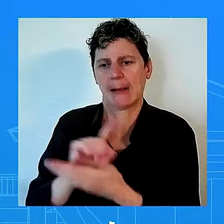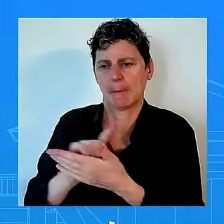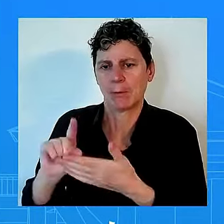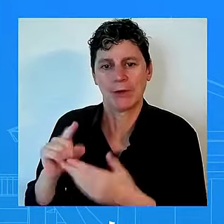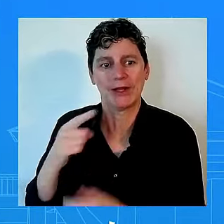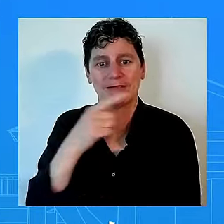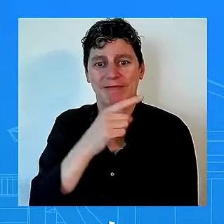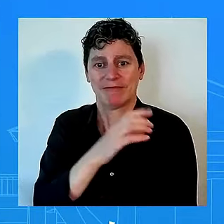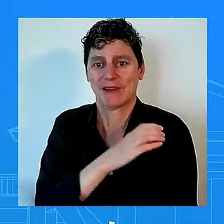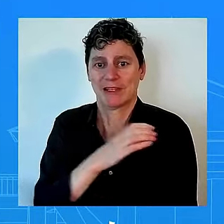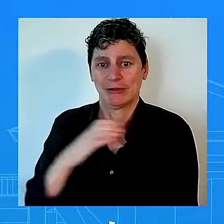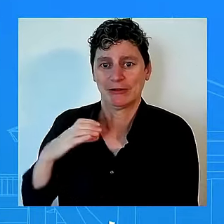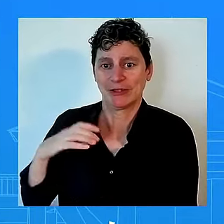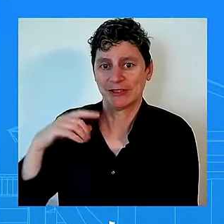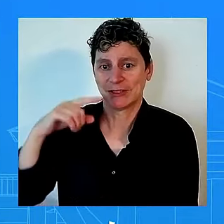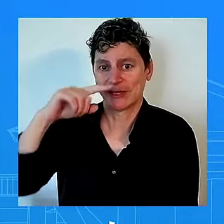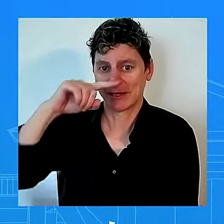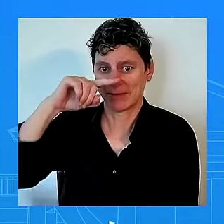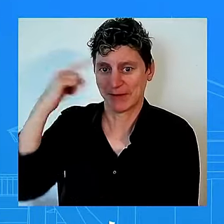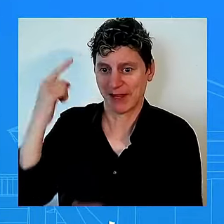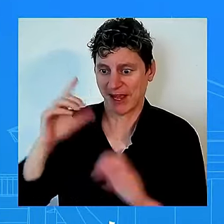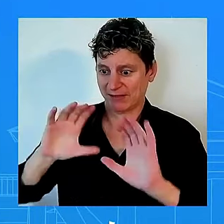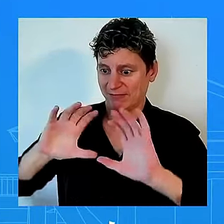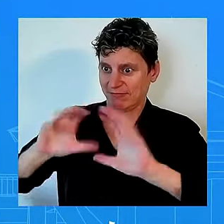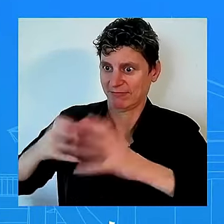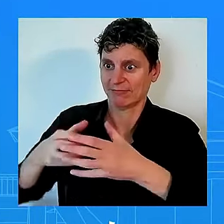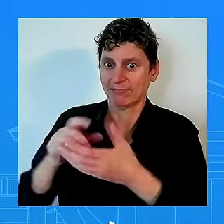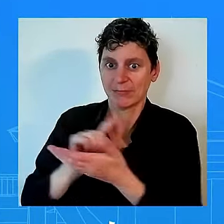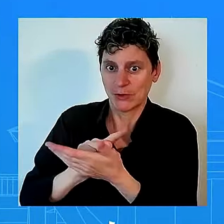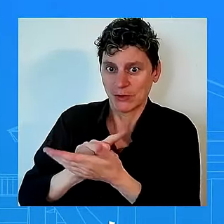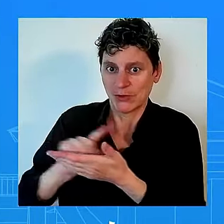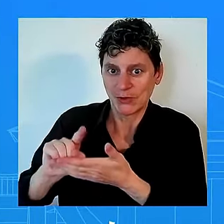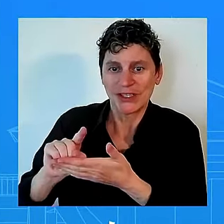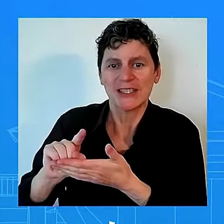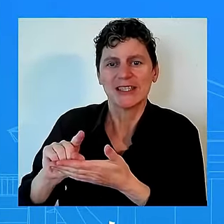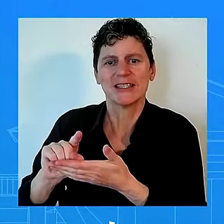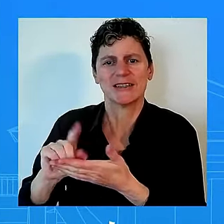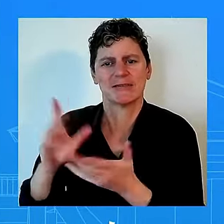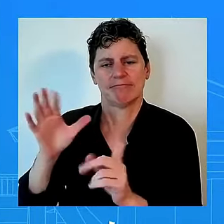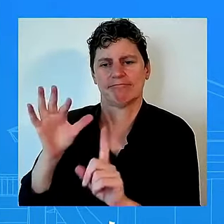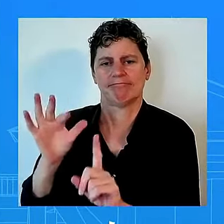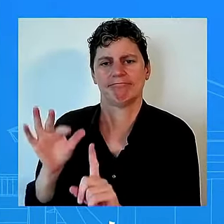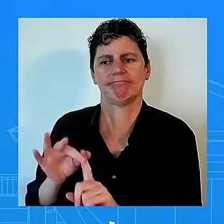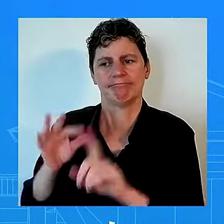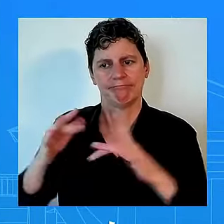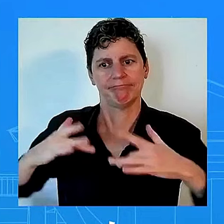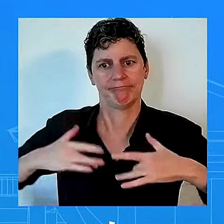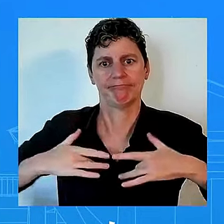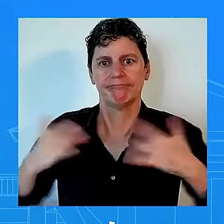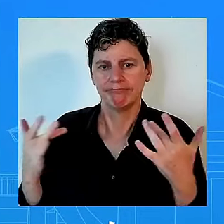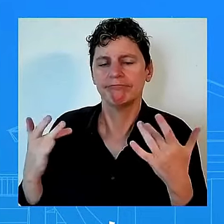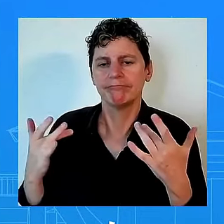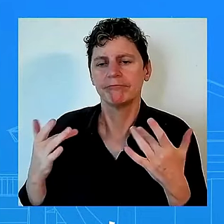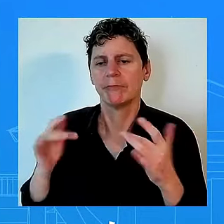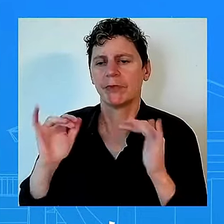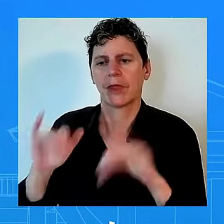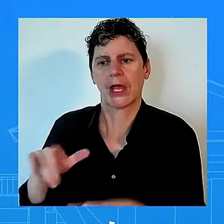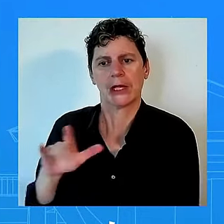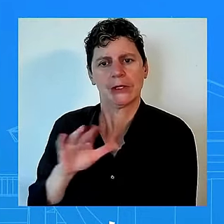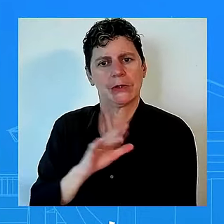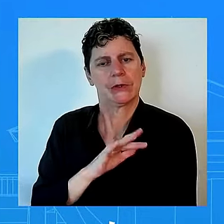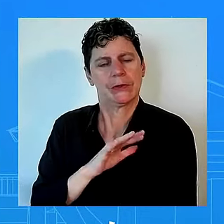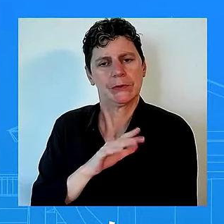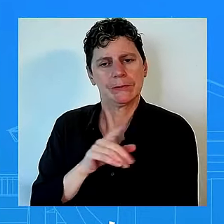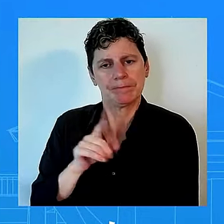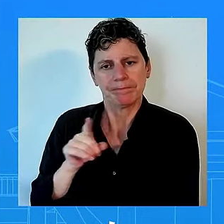he wanted to host this brunch for a couple of reasons uh to show his personal gratitude uh to the community and celebrate their progress